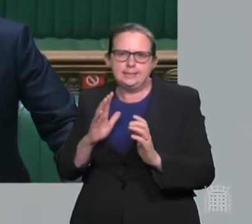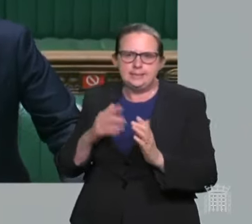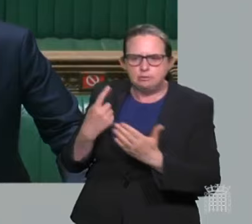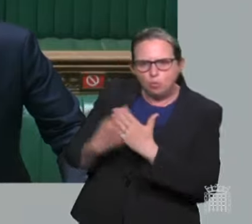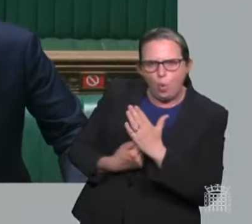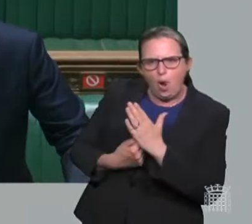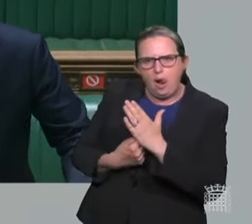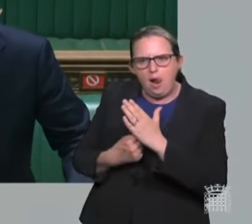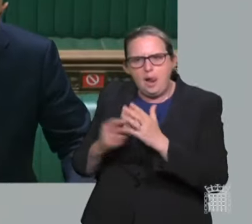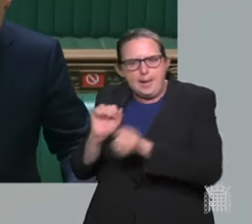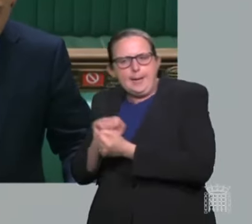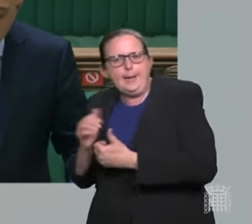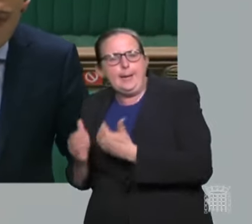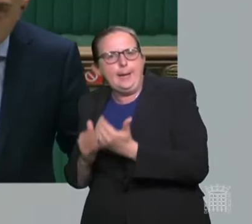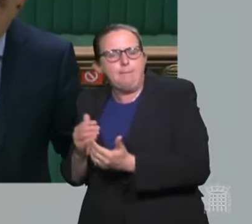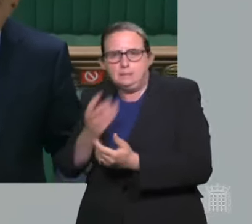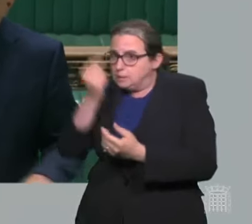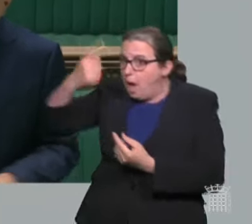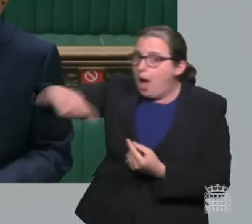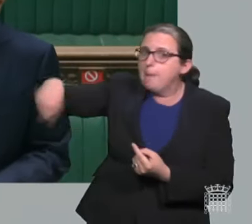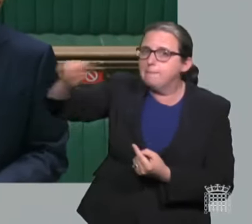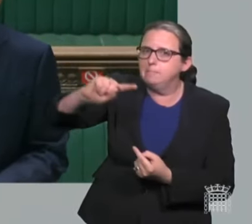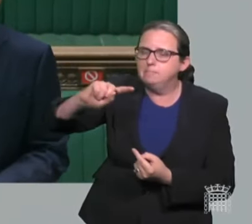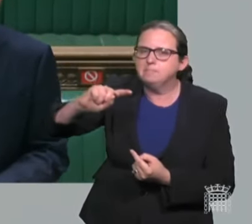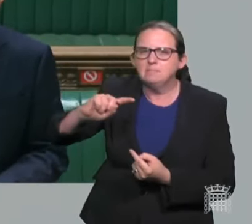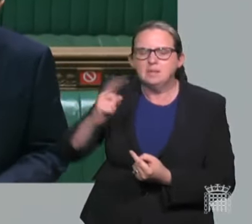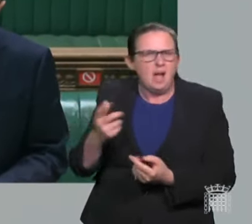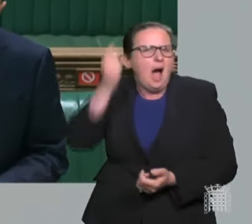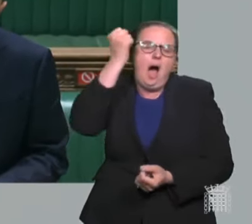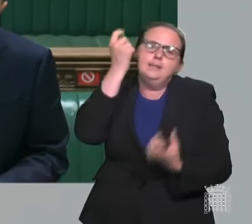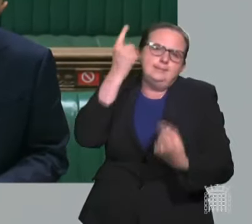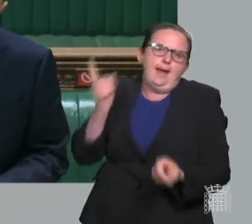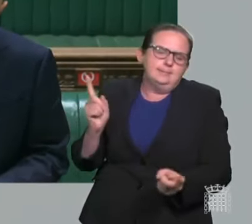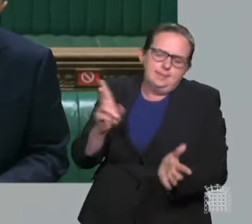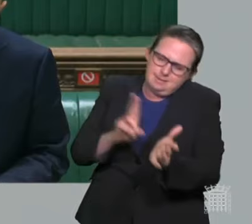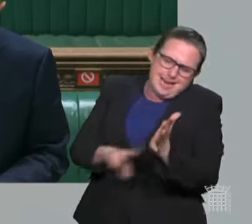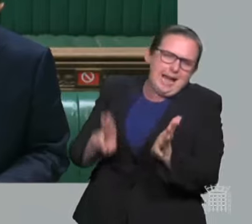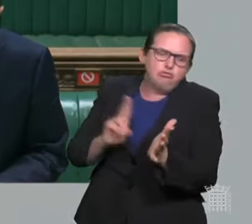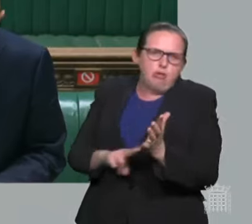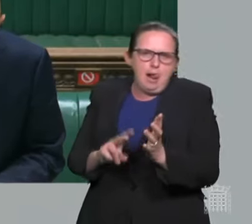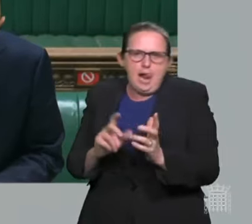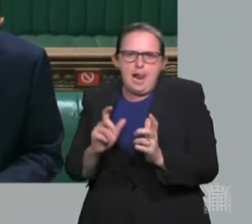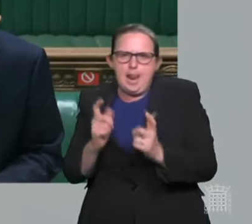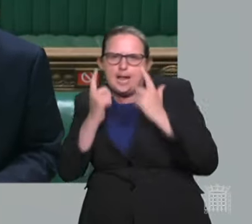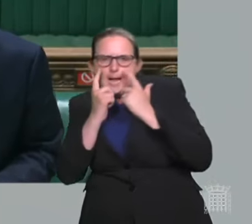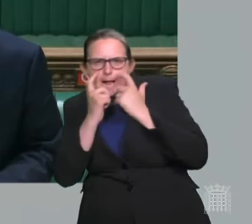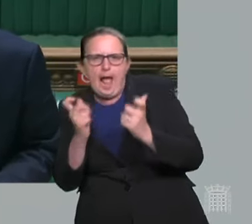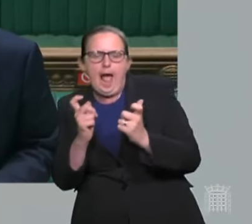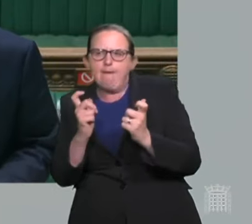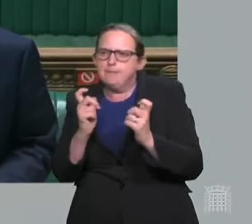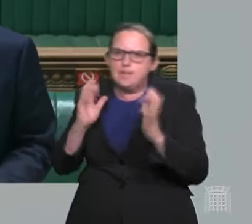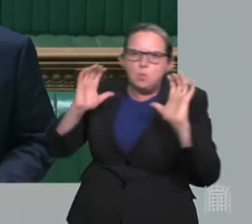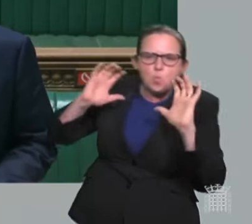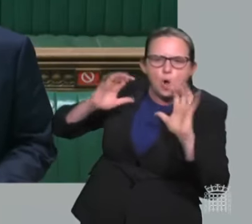After many months of uncertainty, this is entirely natural. But we can now protect the